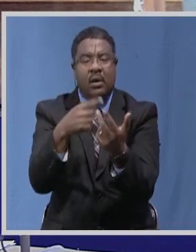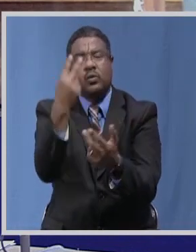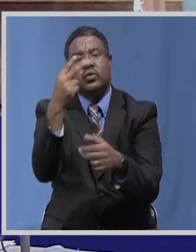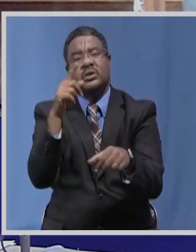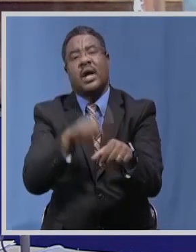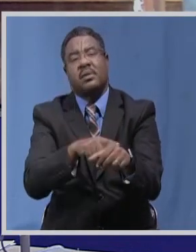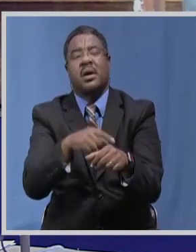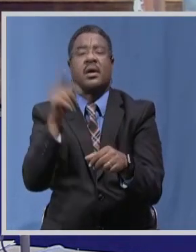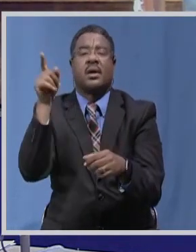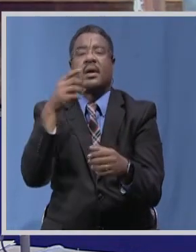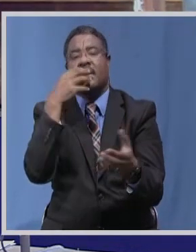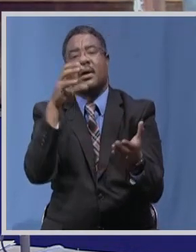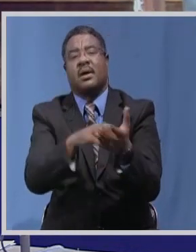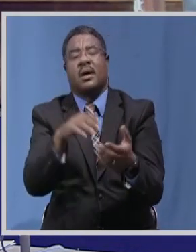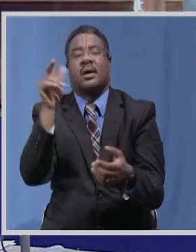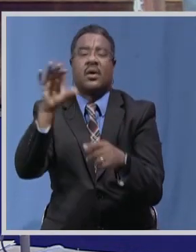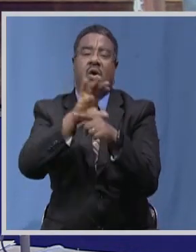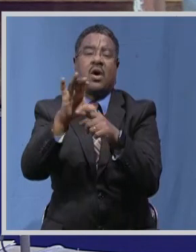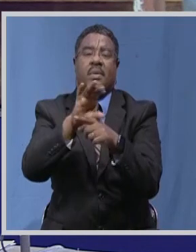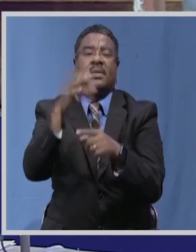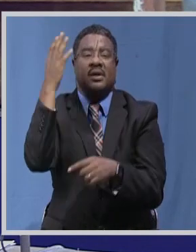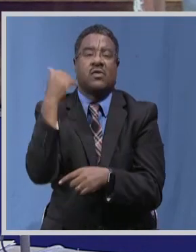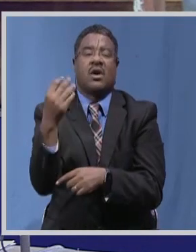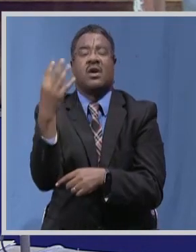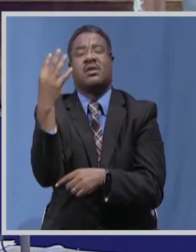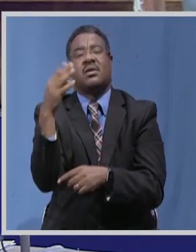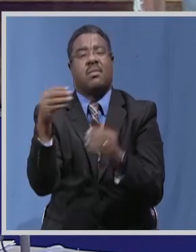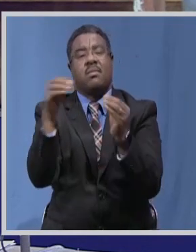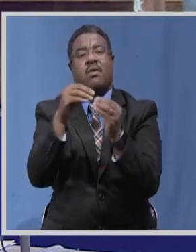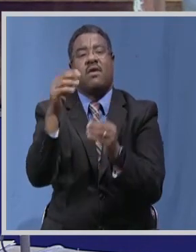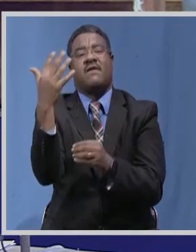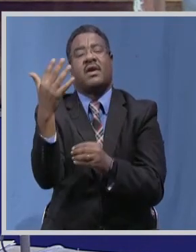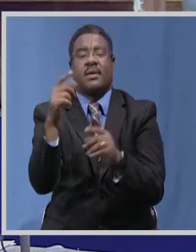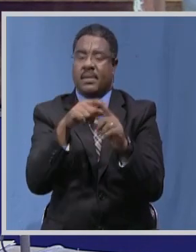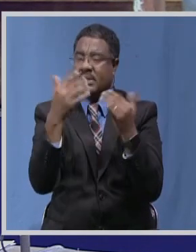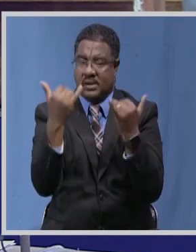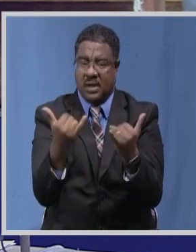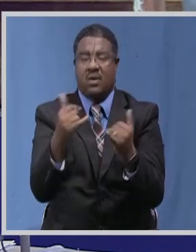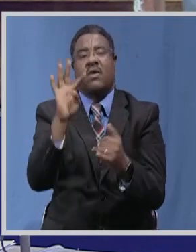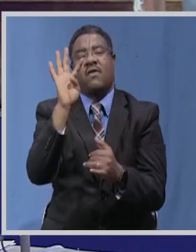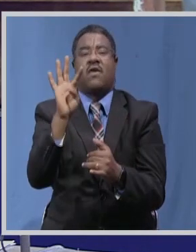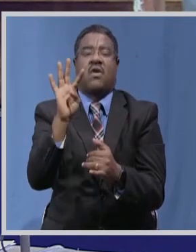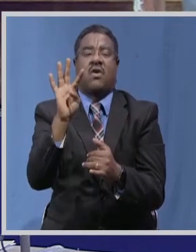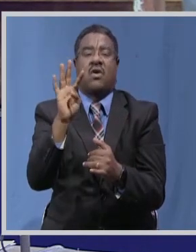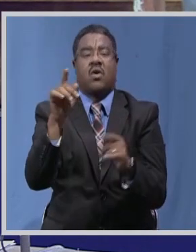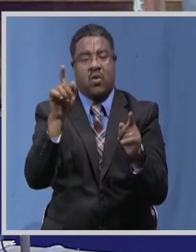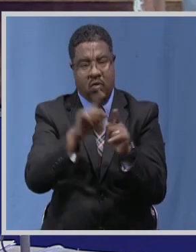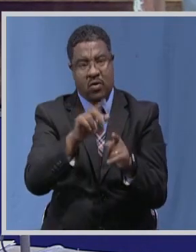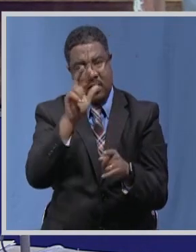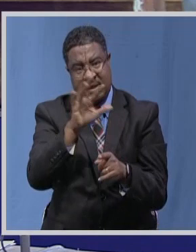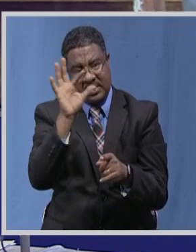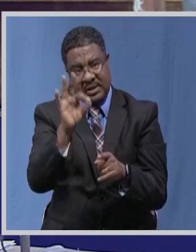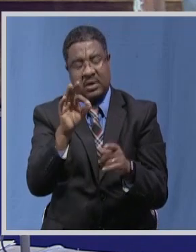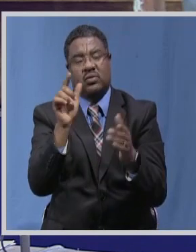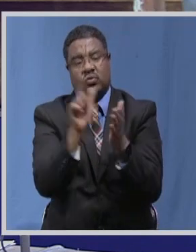Masaiti based patient dr. Chilufia says the cases on the copper belt therefore remain at four with 39 in the second one case in